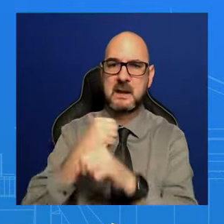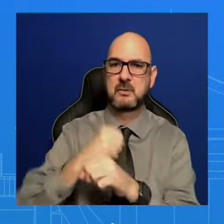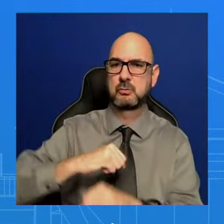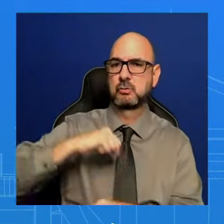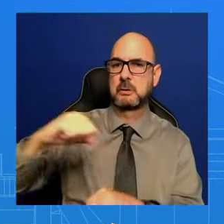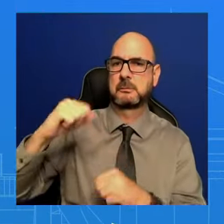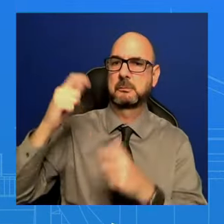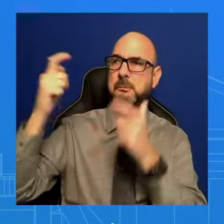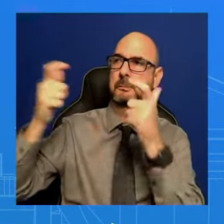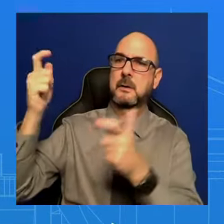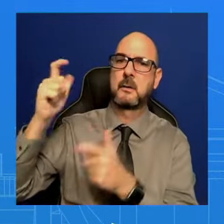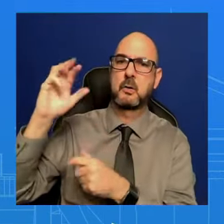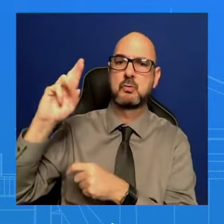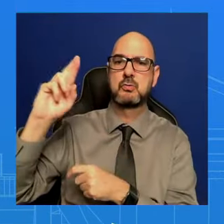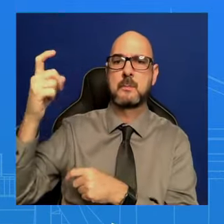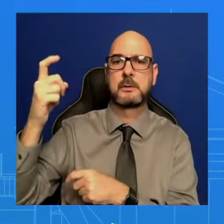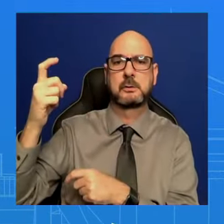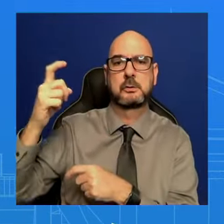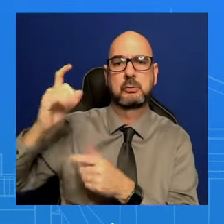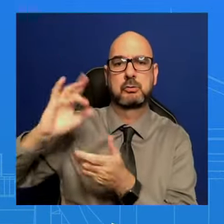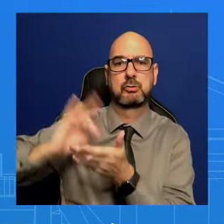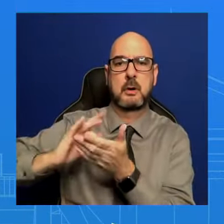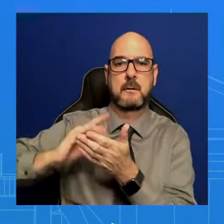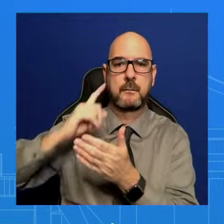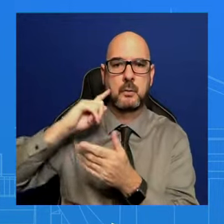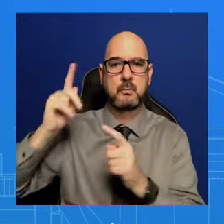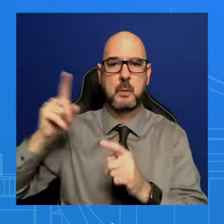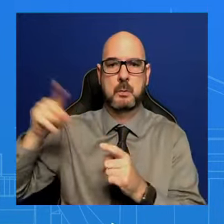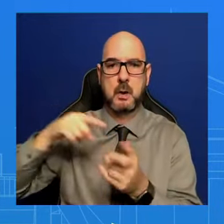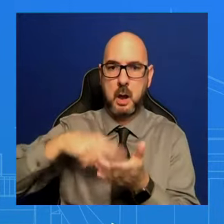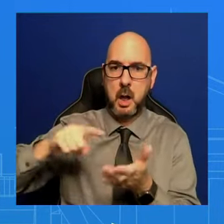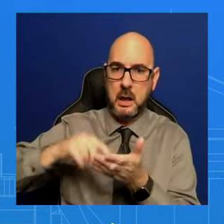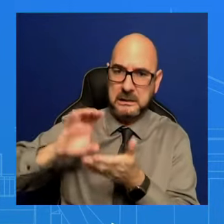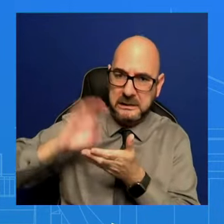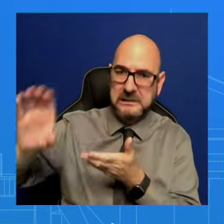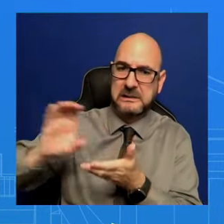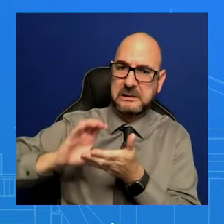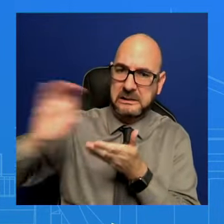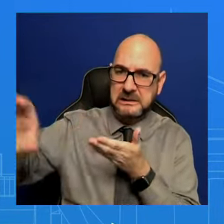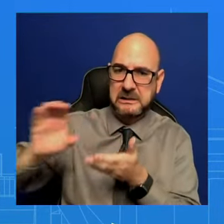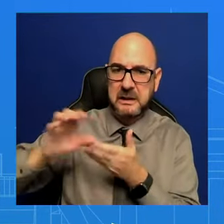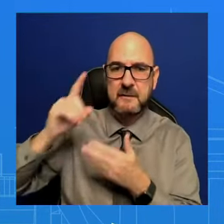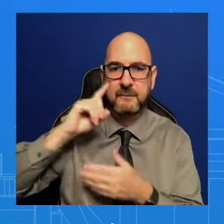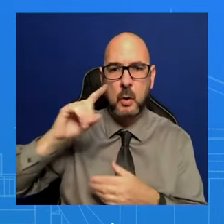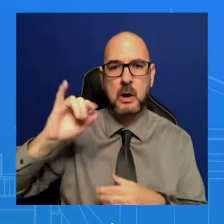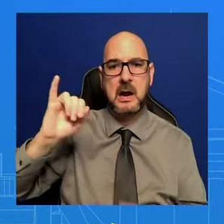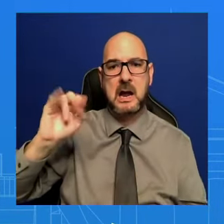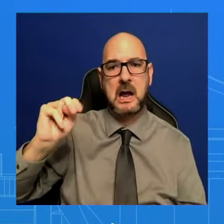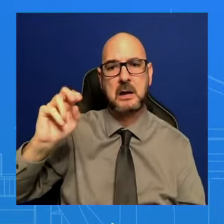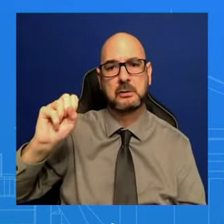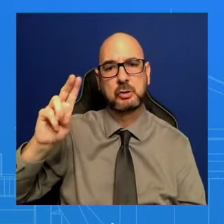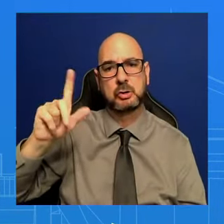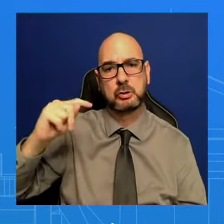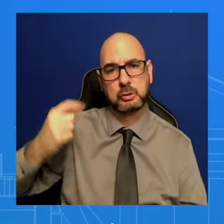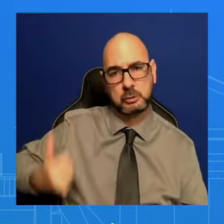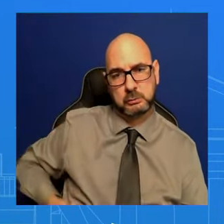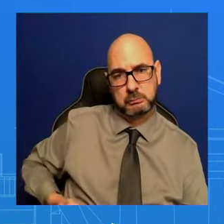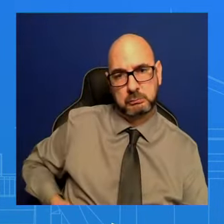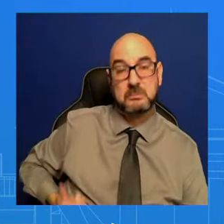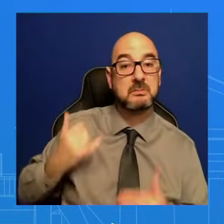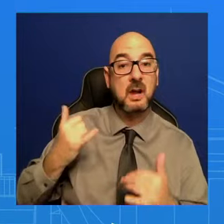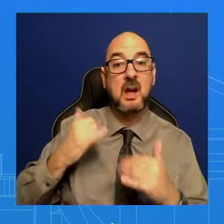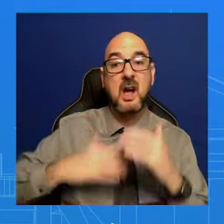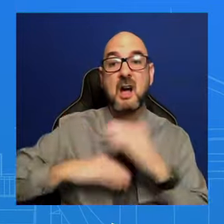hundreds of dollars for insulin, for example, now seniors are capped by $35. These things matter. These things add up. These things are